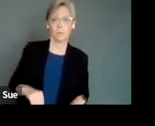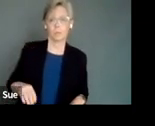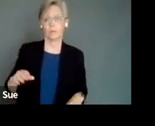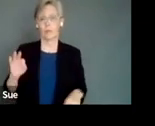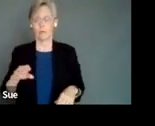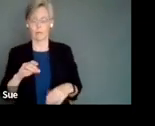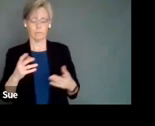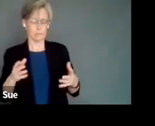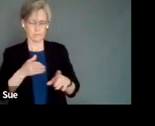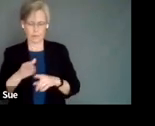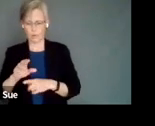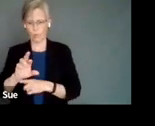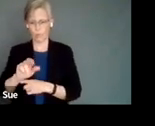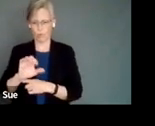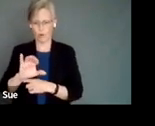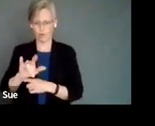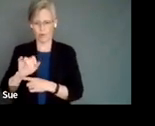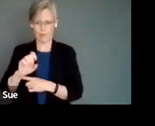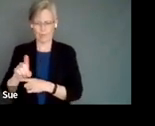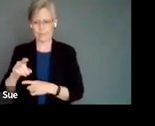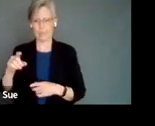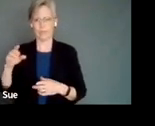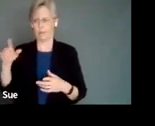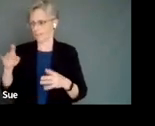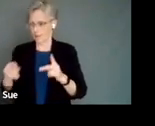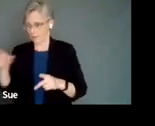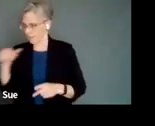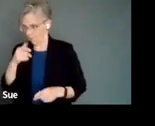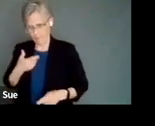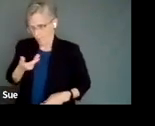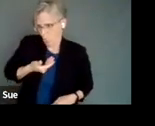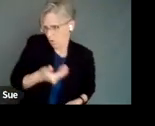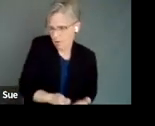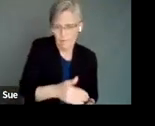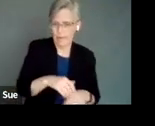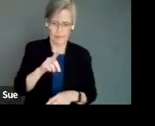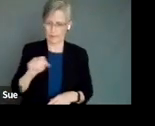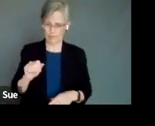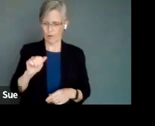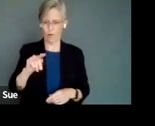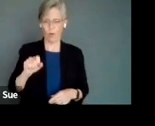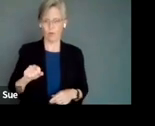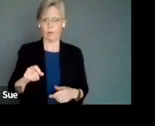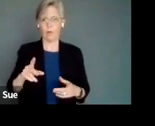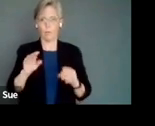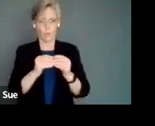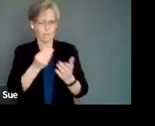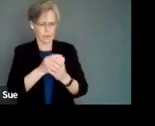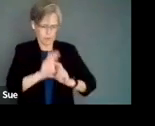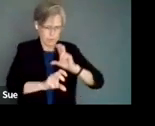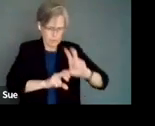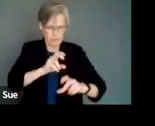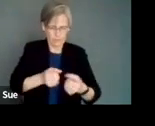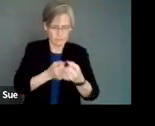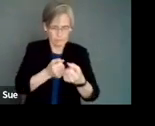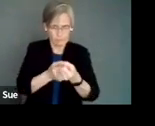Indigenous colleagues don't feel welcome in the disability arts domain. We have, the more it's become funded, and the more it's become reduced